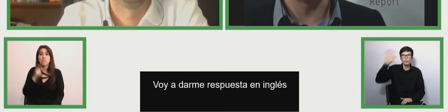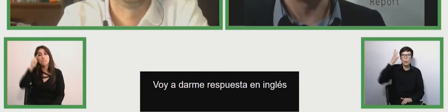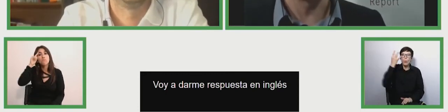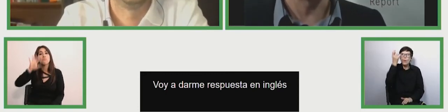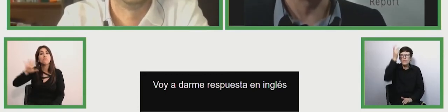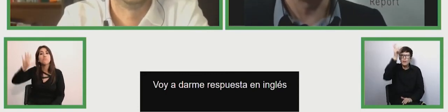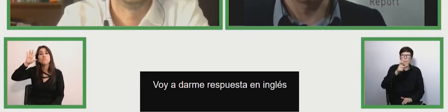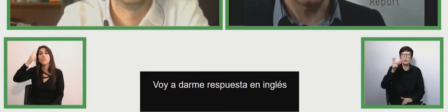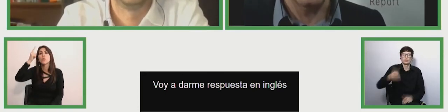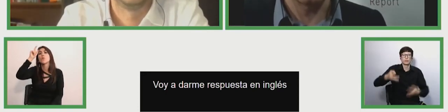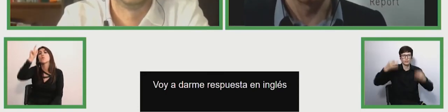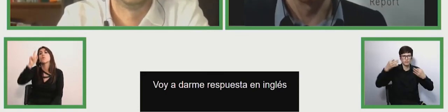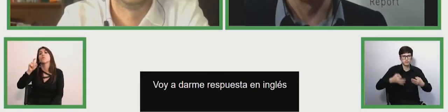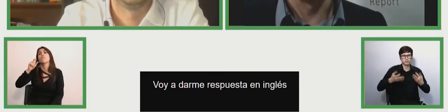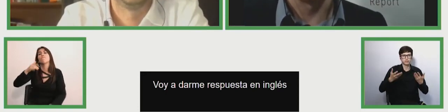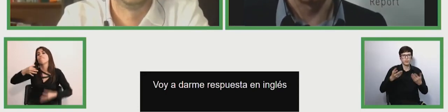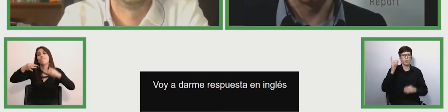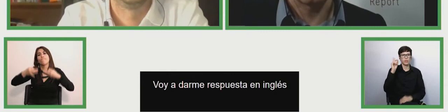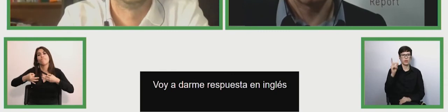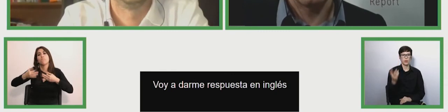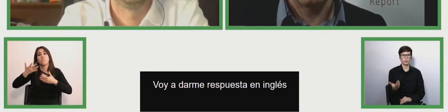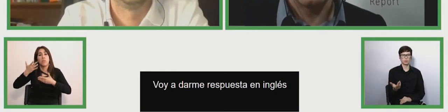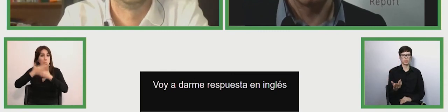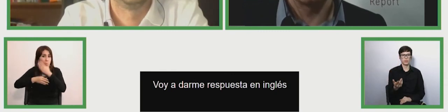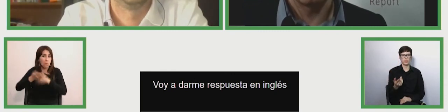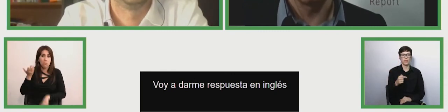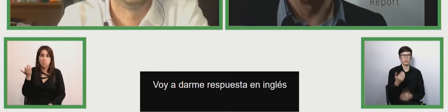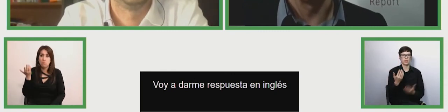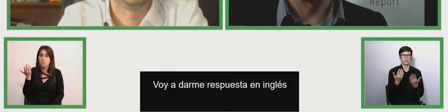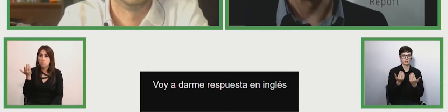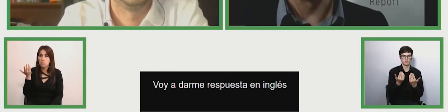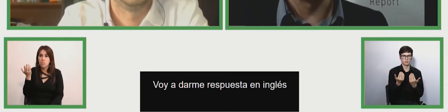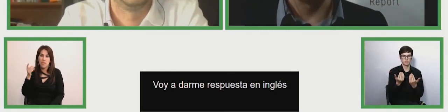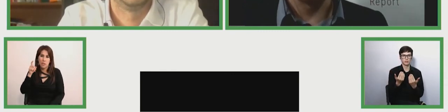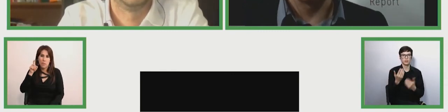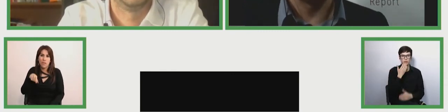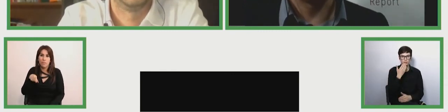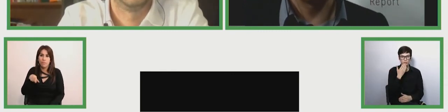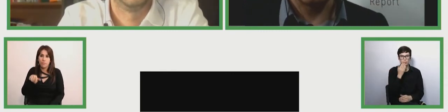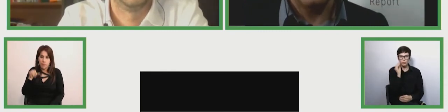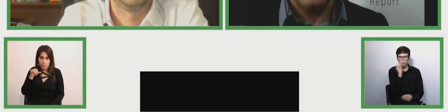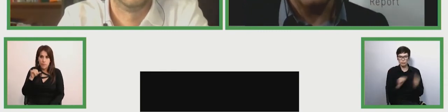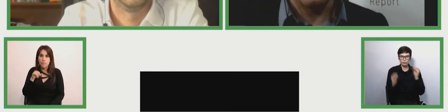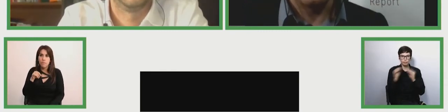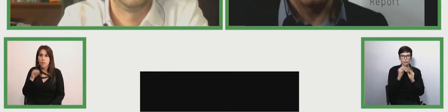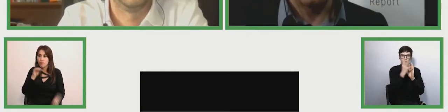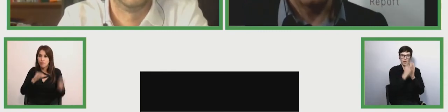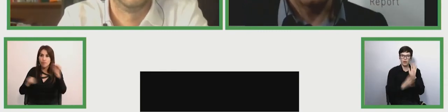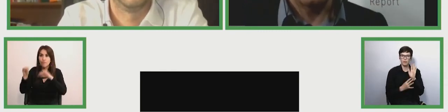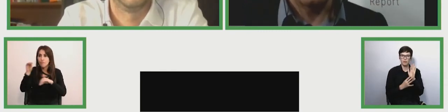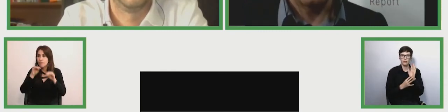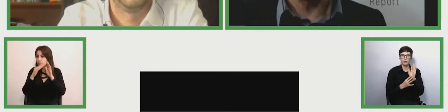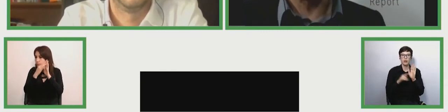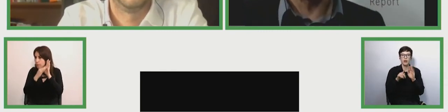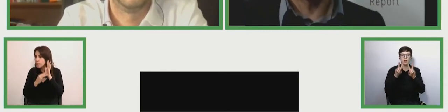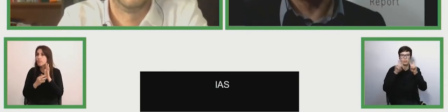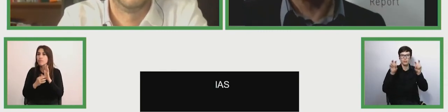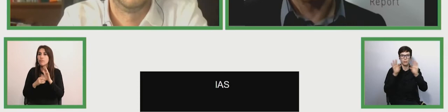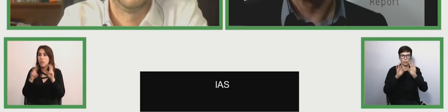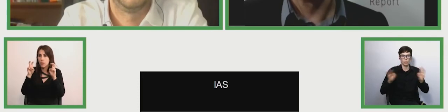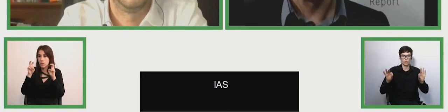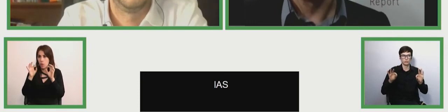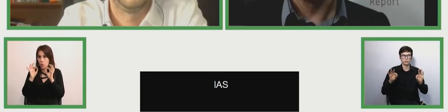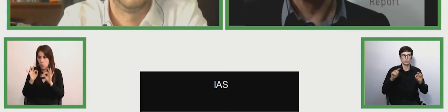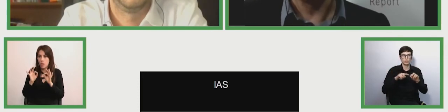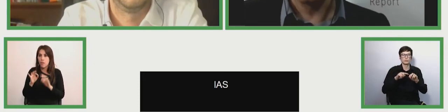disaggregate uh the characteristics of people also with respect to education in terms of countries in